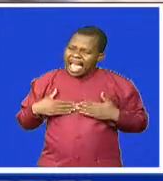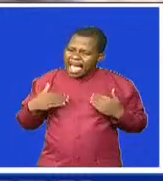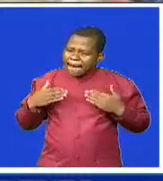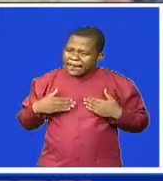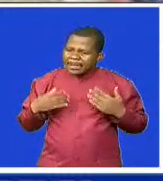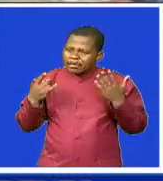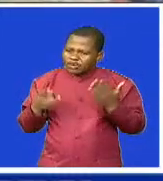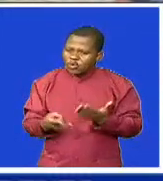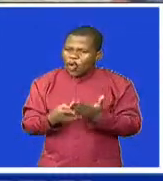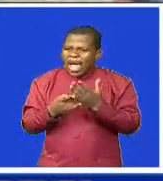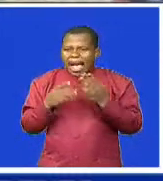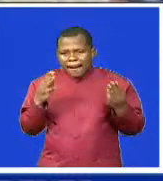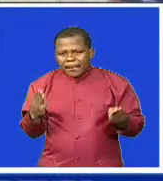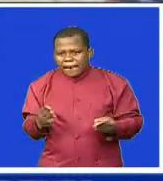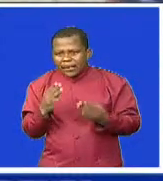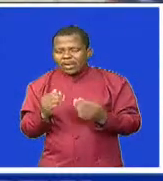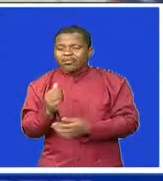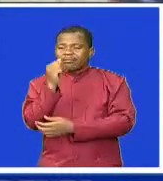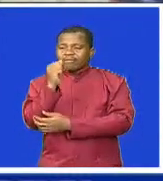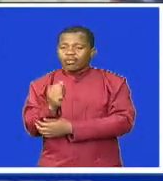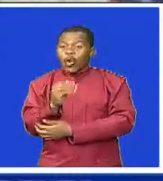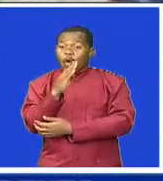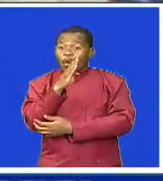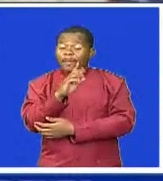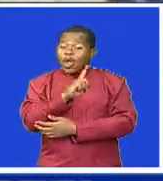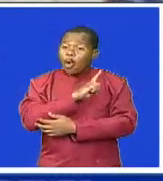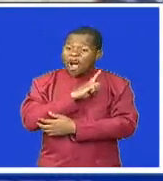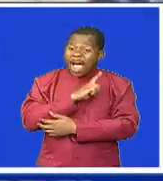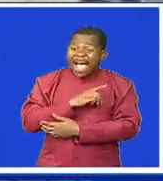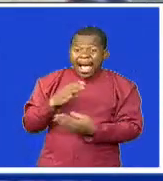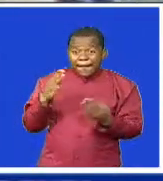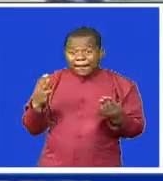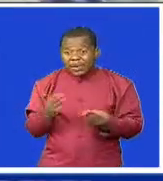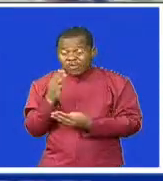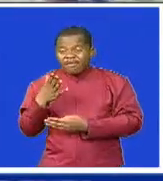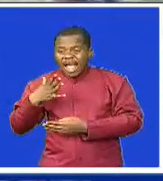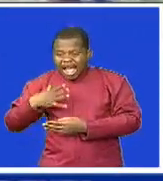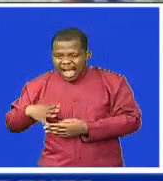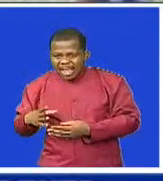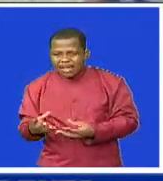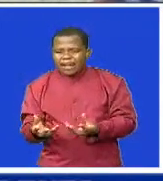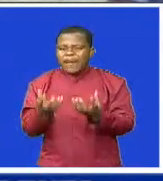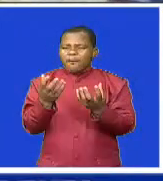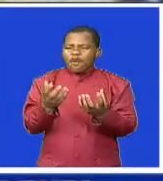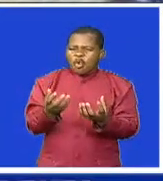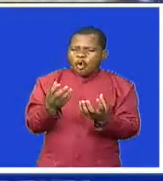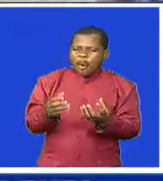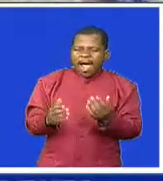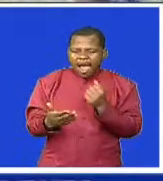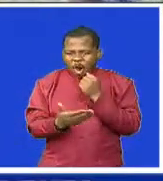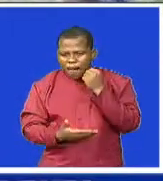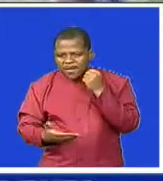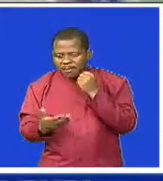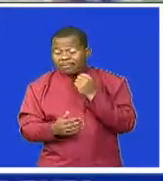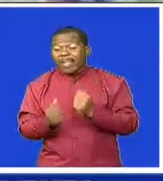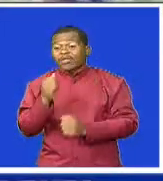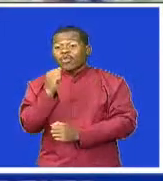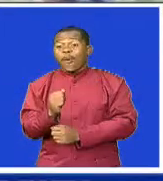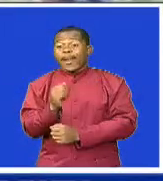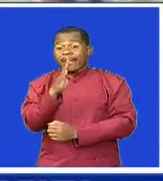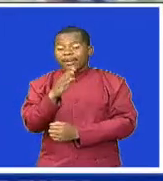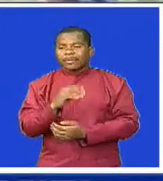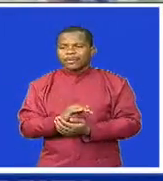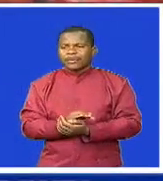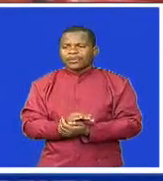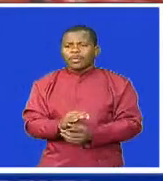to be blessed in being able to make the donation to the most vulnerable within their community in Ezuluni. The Friedlanders say